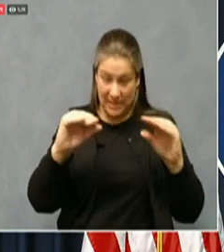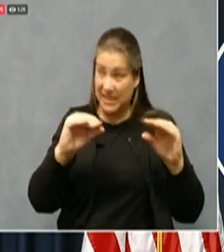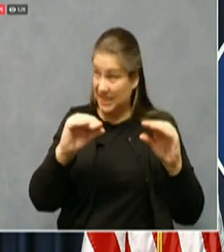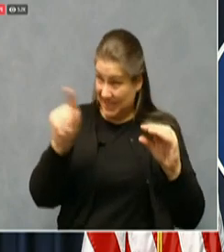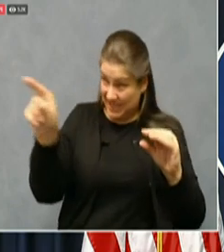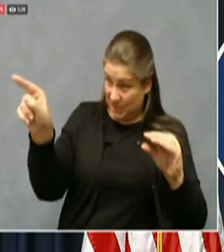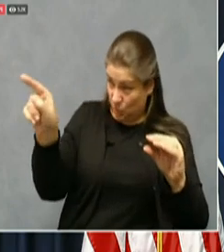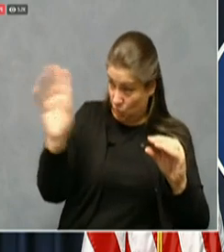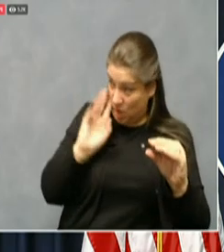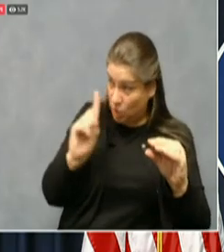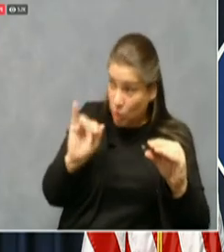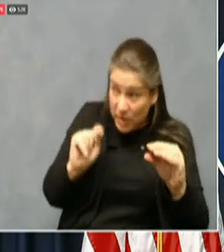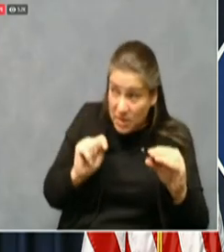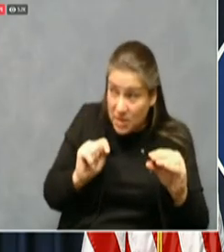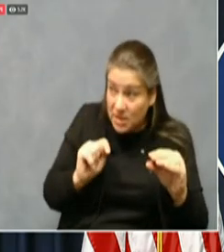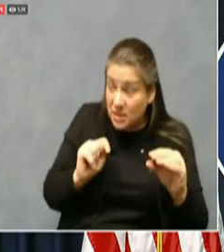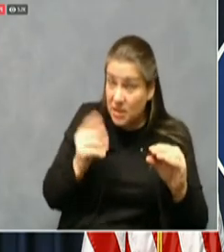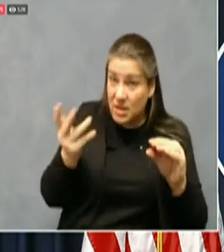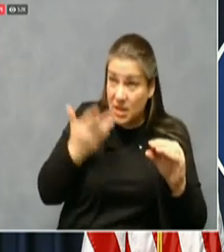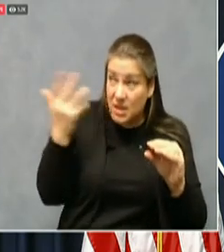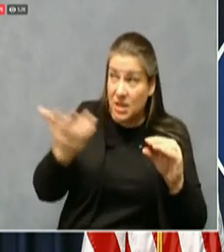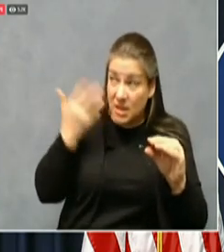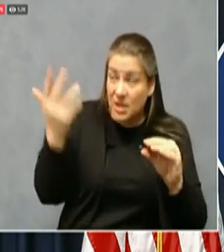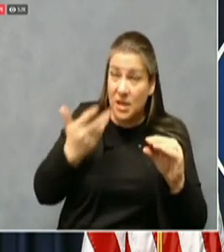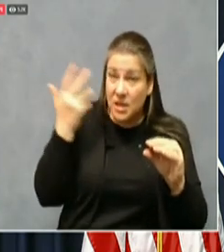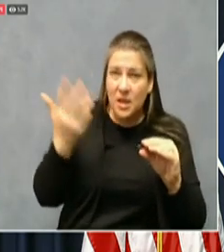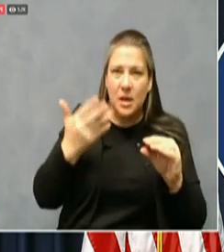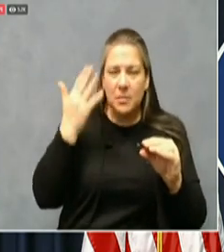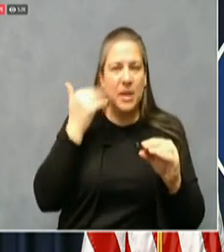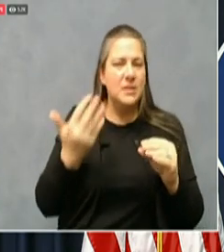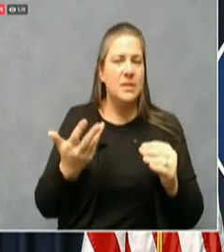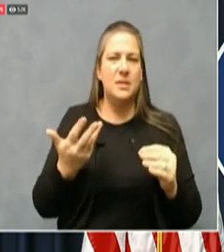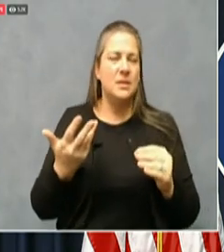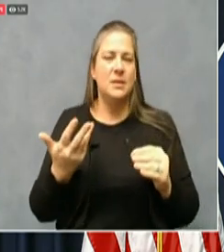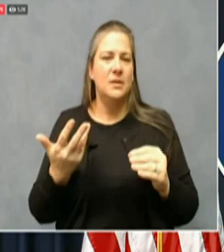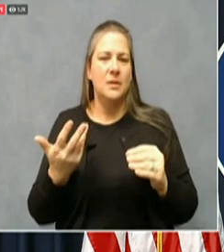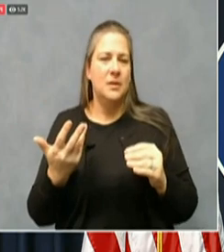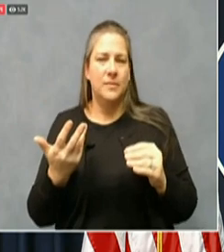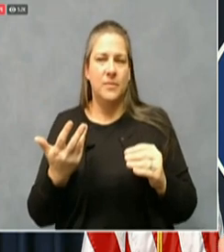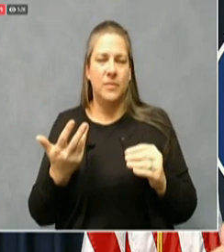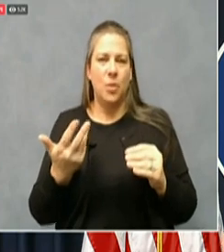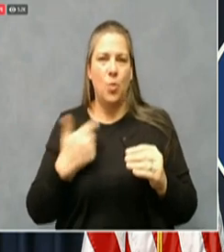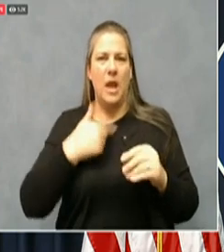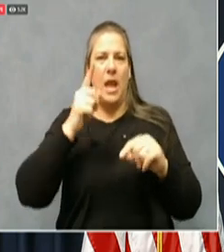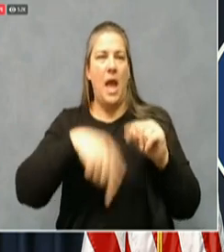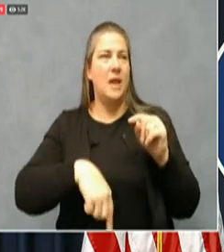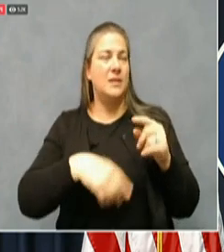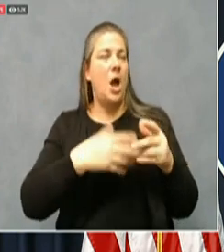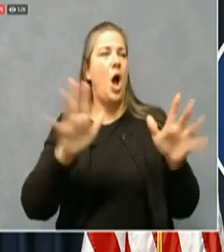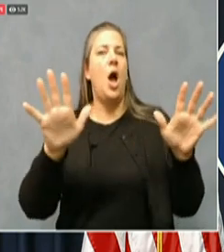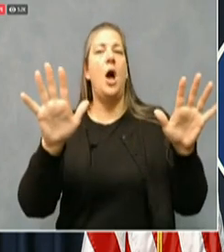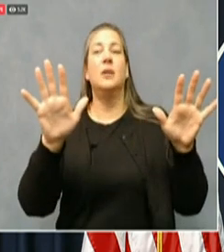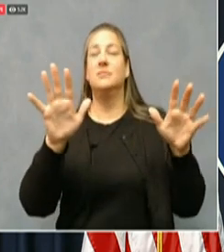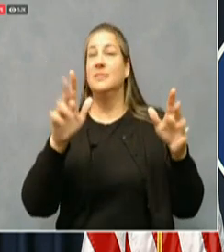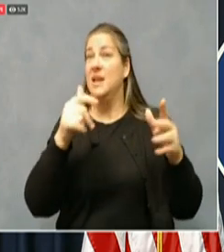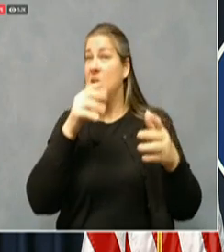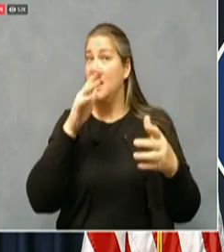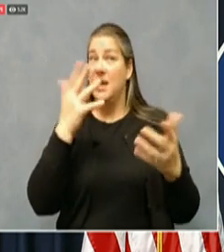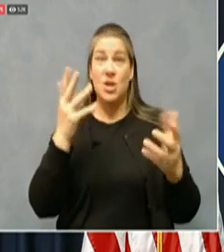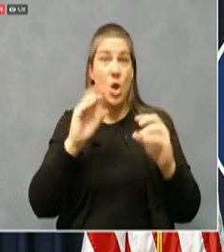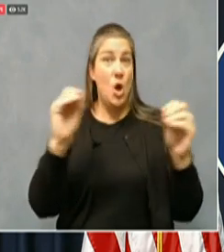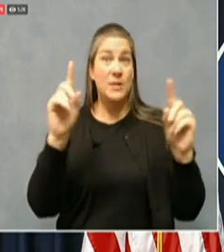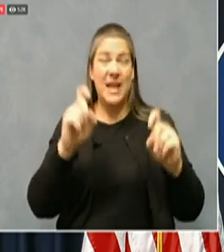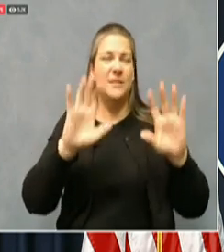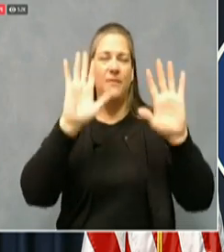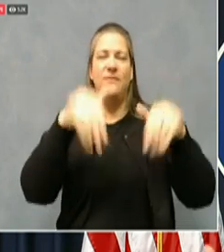just can't let everything it takes to fight this virus fall off a cliff. I mean, if people don't have a test they can get, they won't